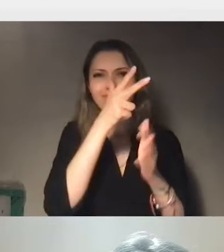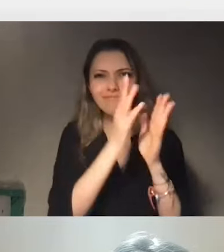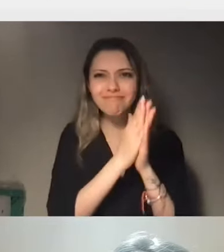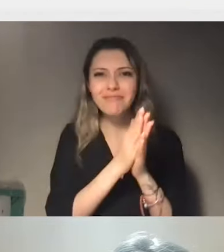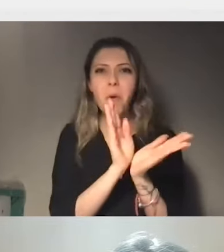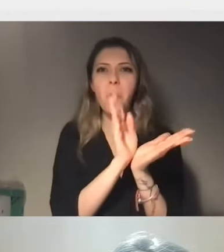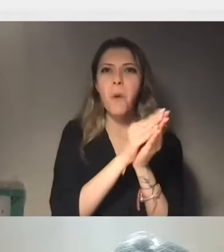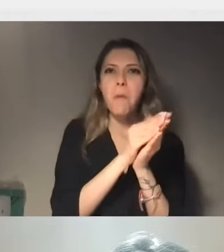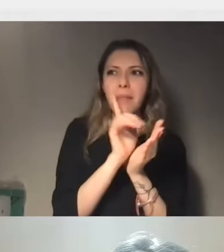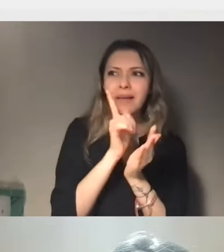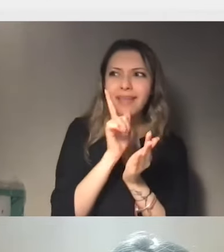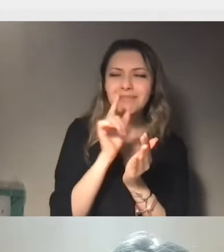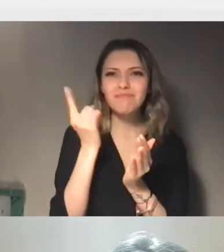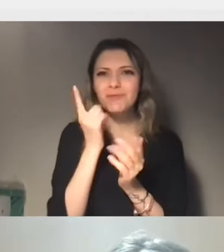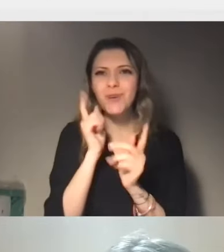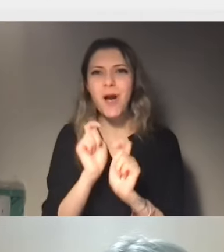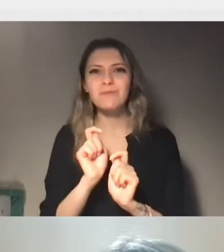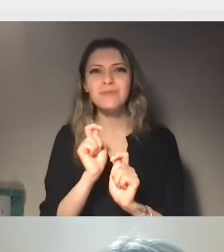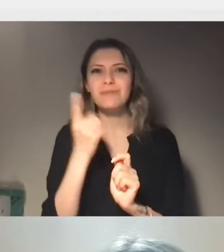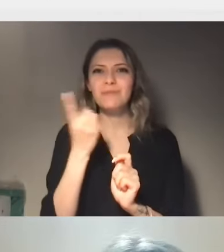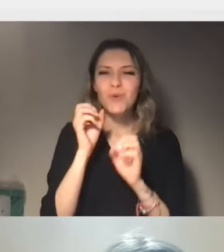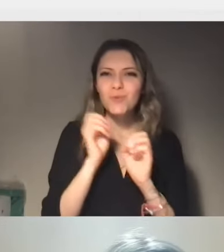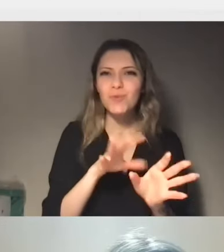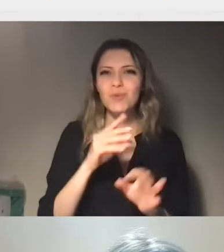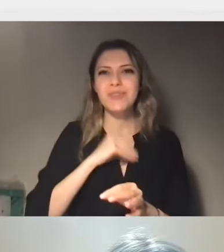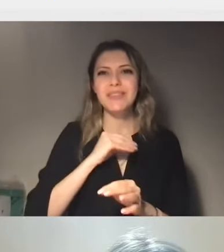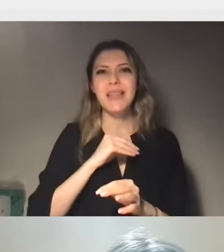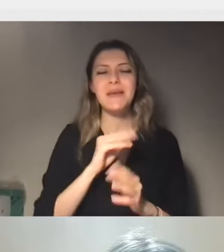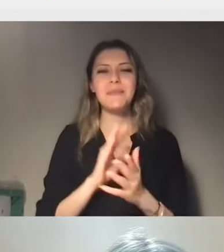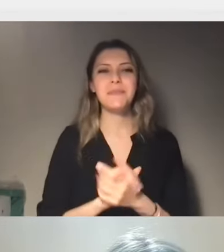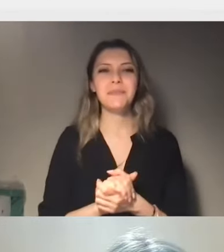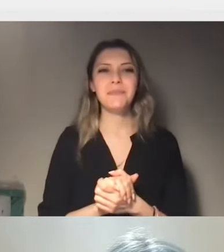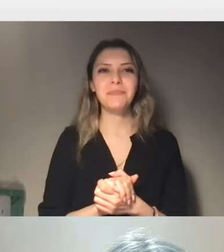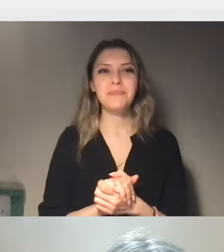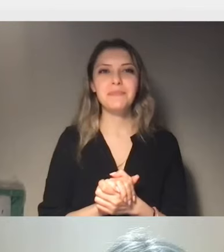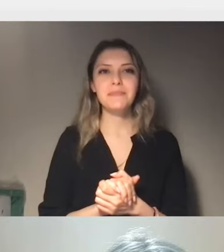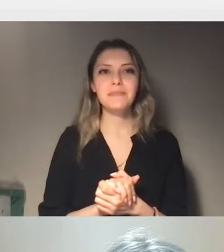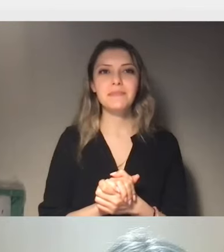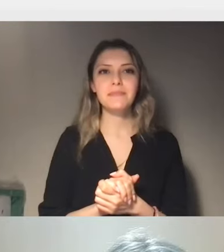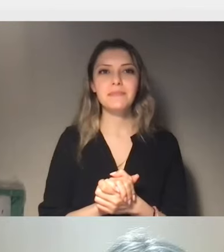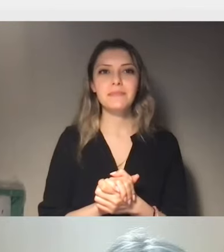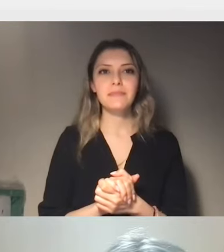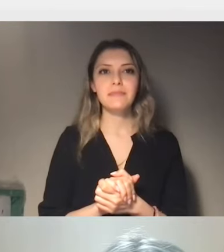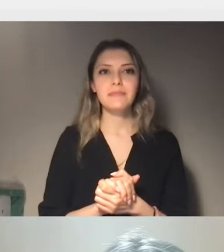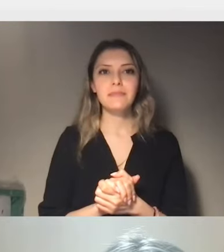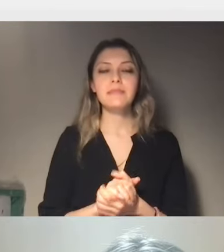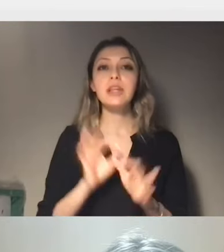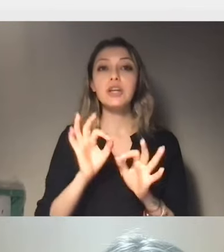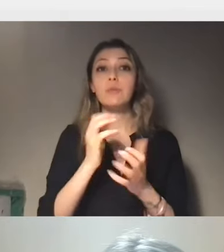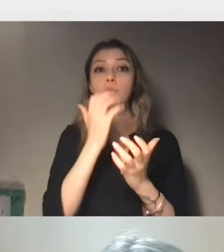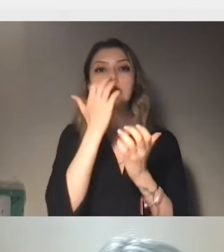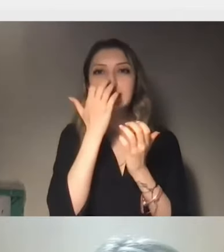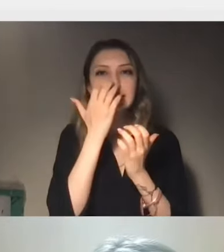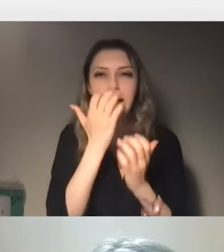fall from the library. I will share in the chat, the matrix of recommendations for Turkey, so that